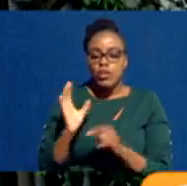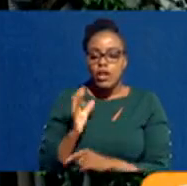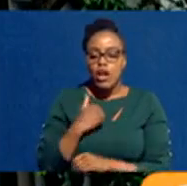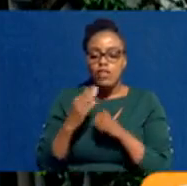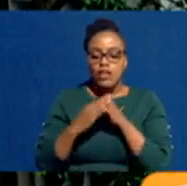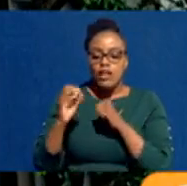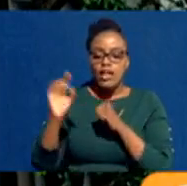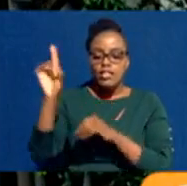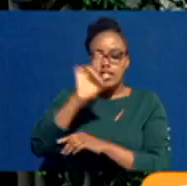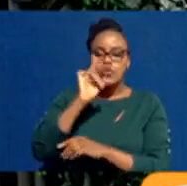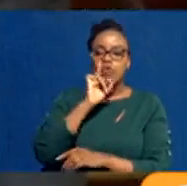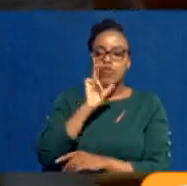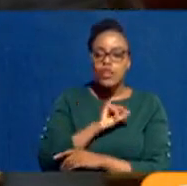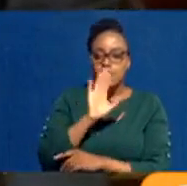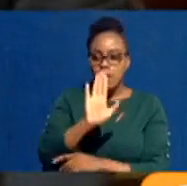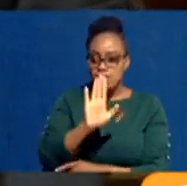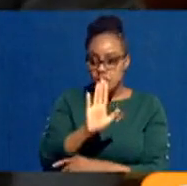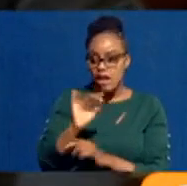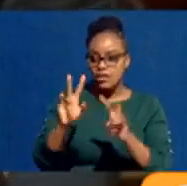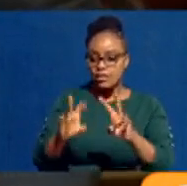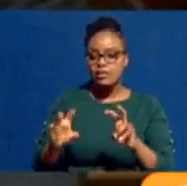90 days to conclude its assignment.